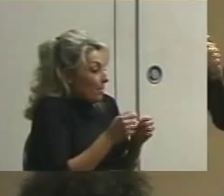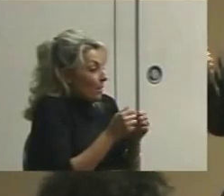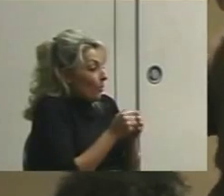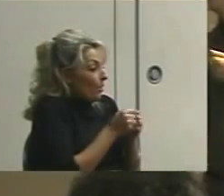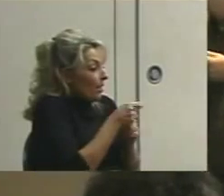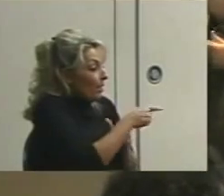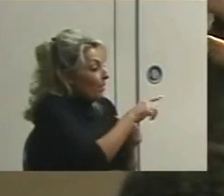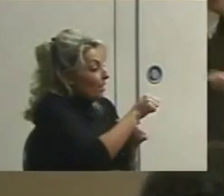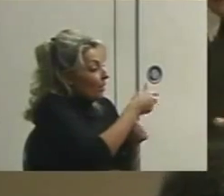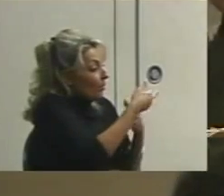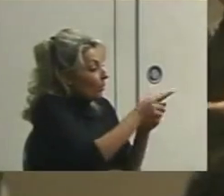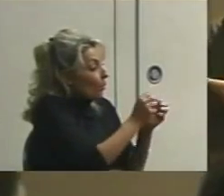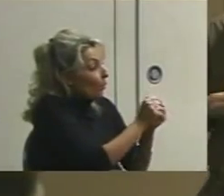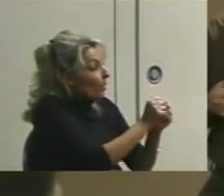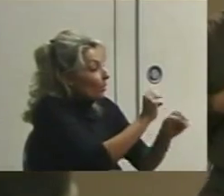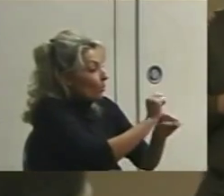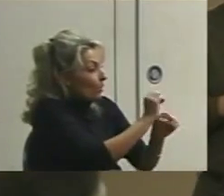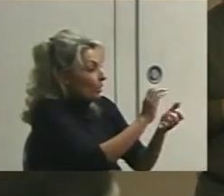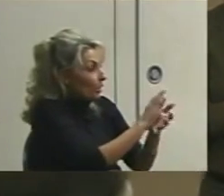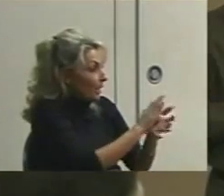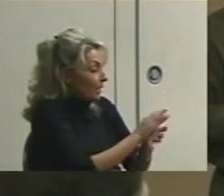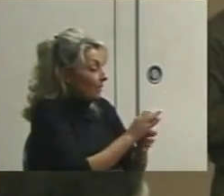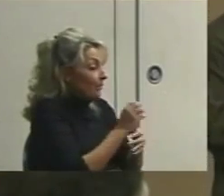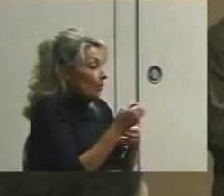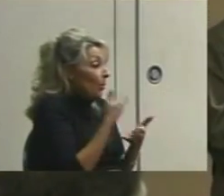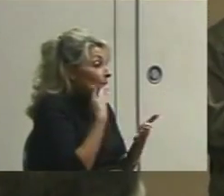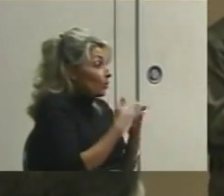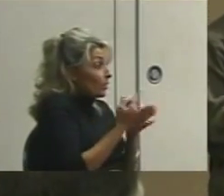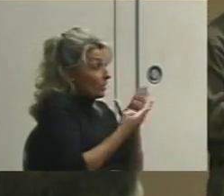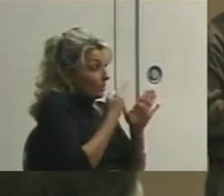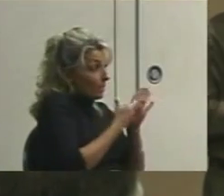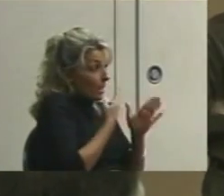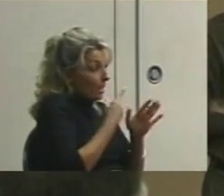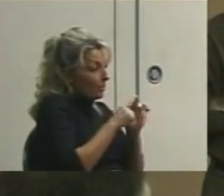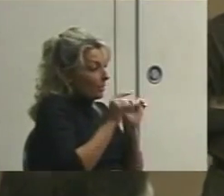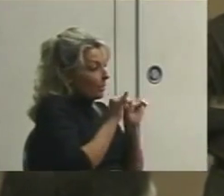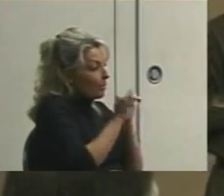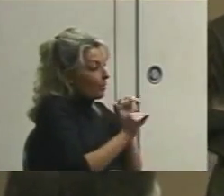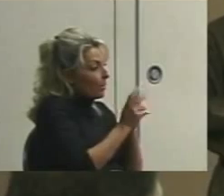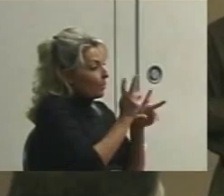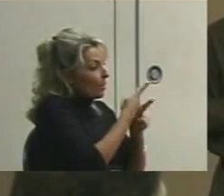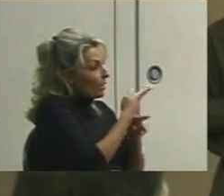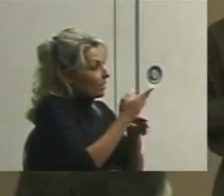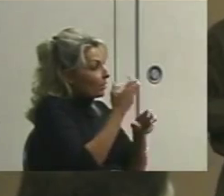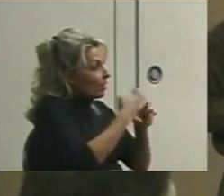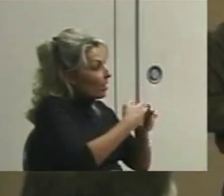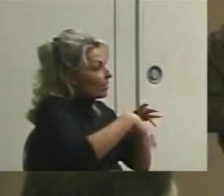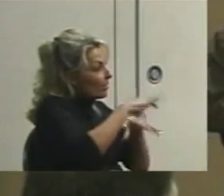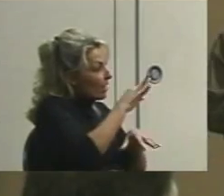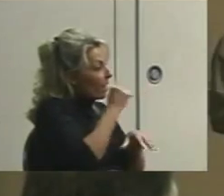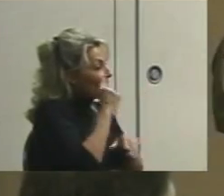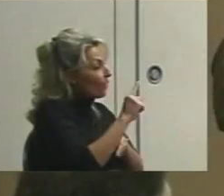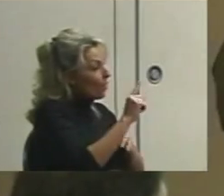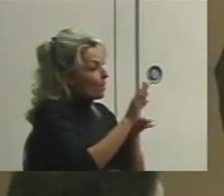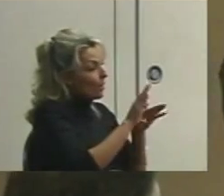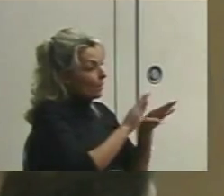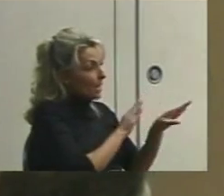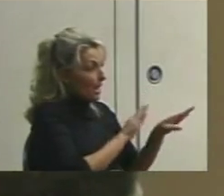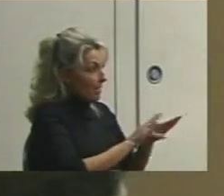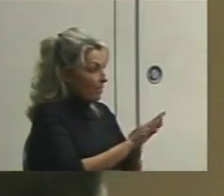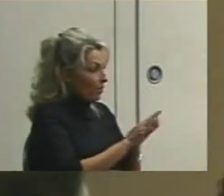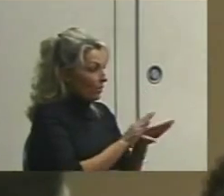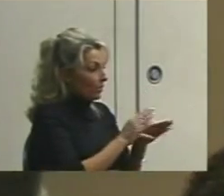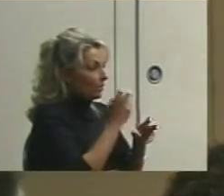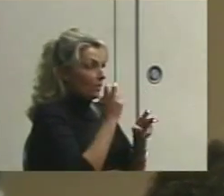So it's good sometimes, but the permanent product things are hard to find for behaviors. Very hard to find.